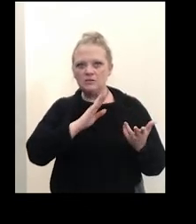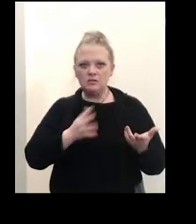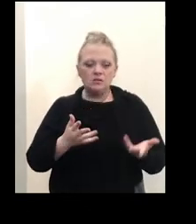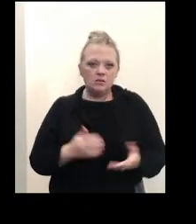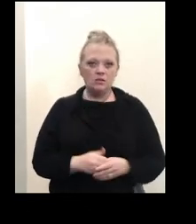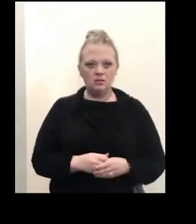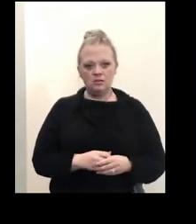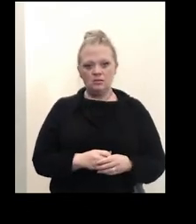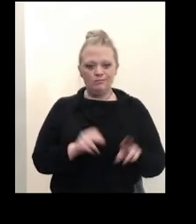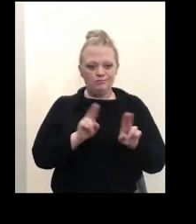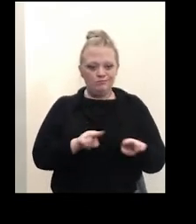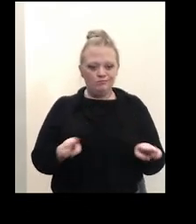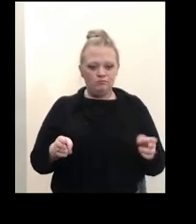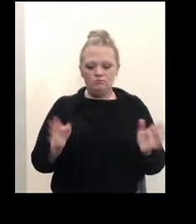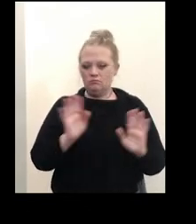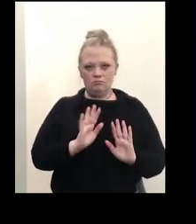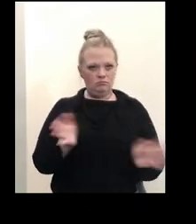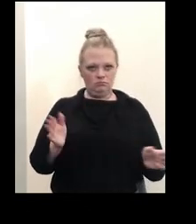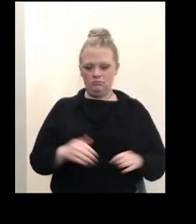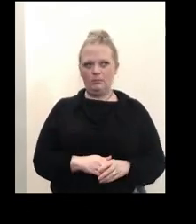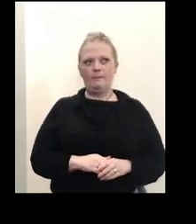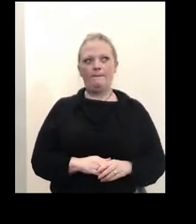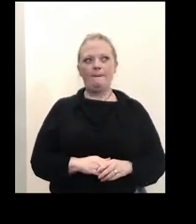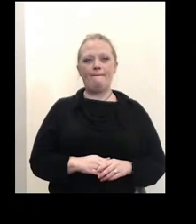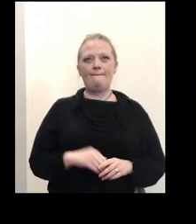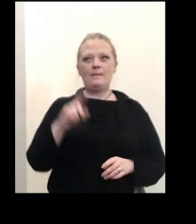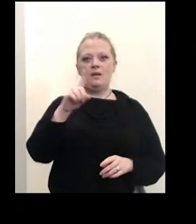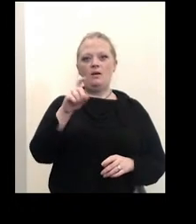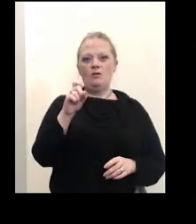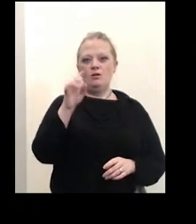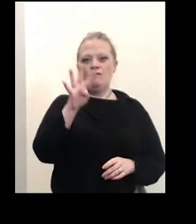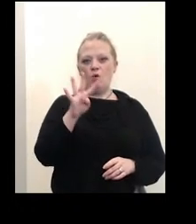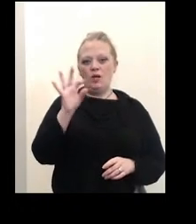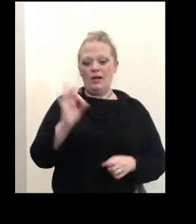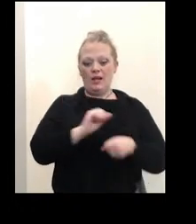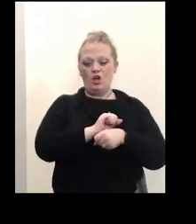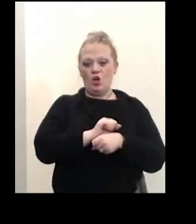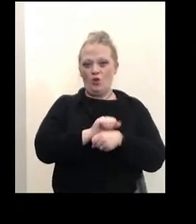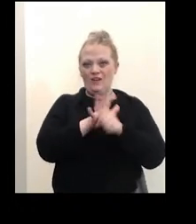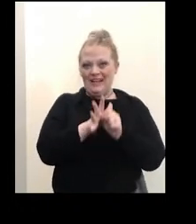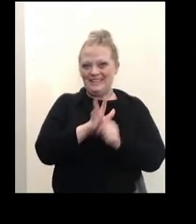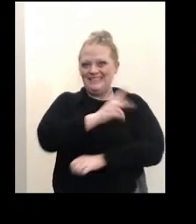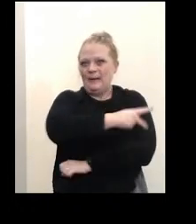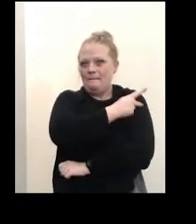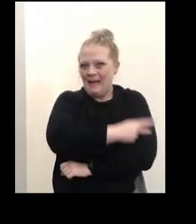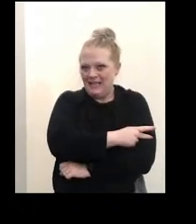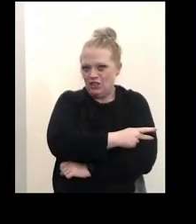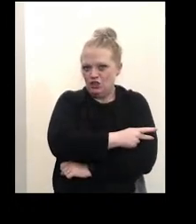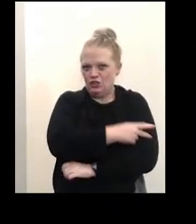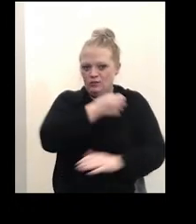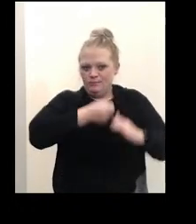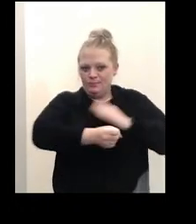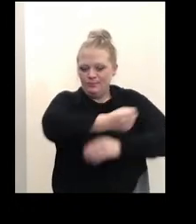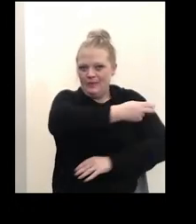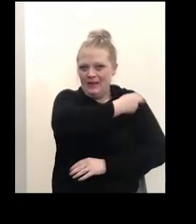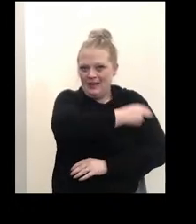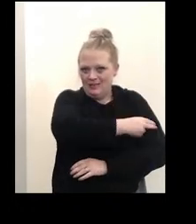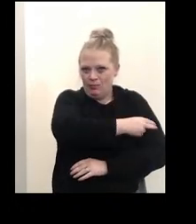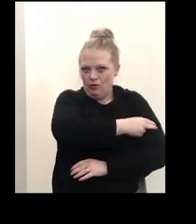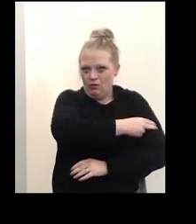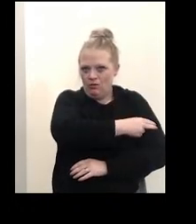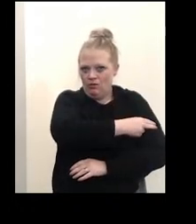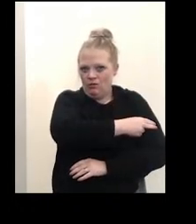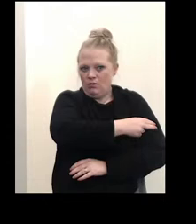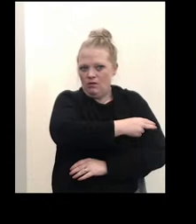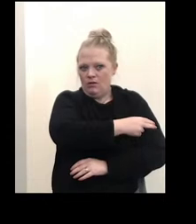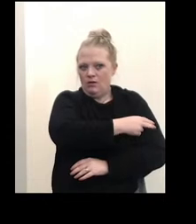Actually, let me strike that. There were 149 COVID-19 patients that were hospitalized in non Erie County facilities